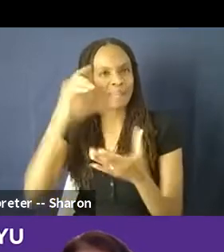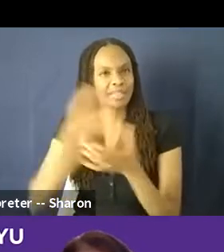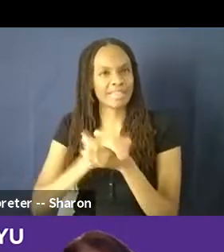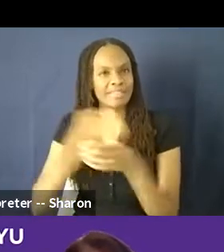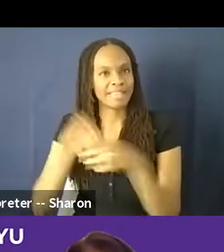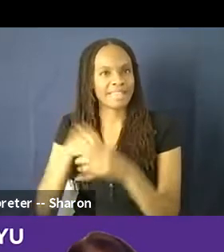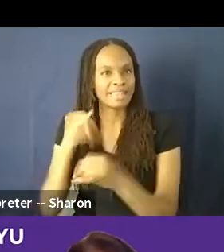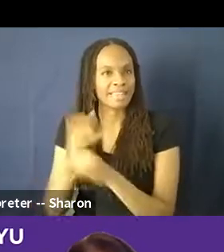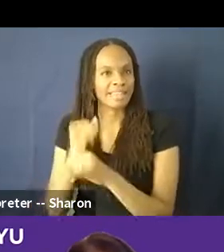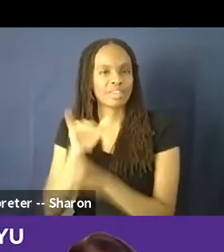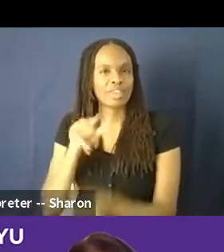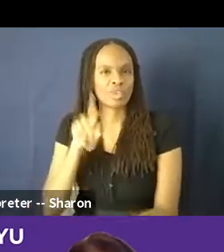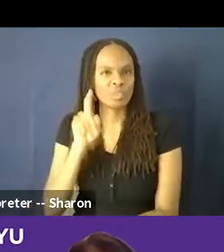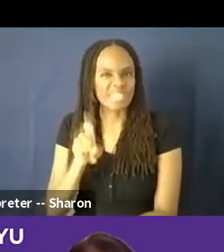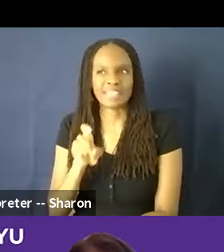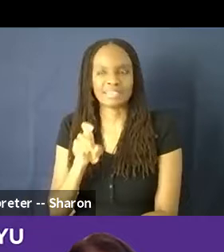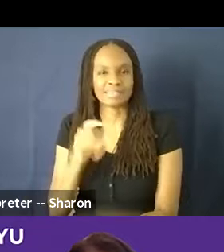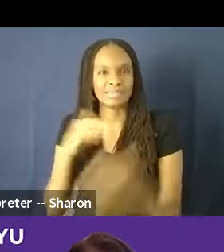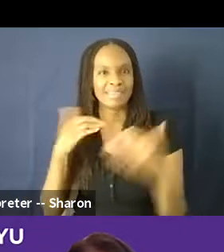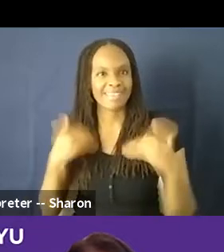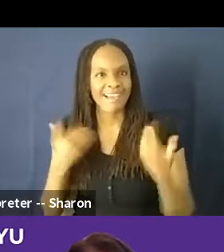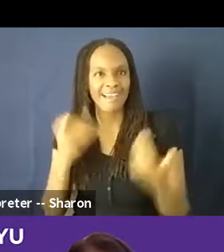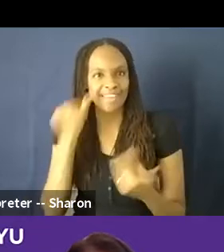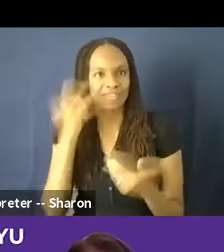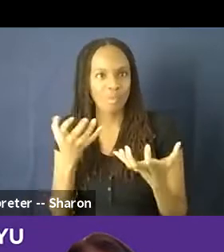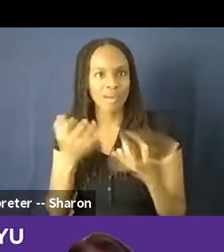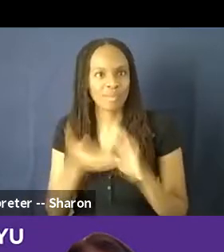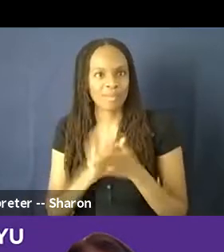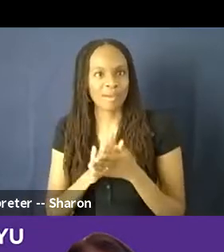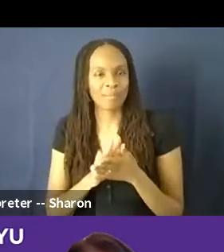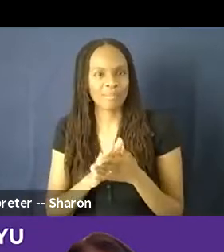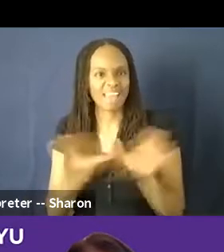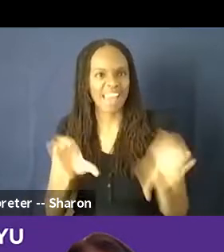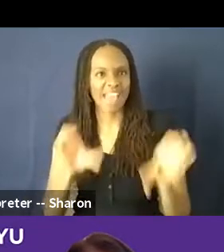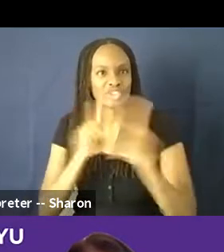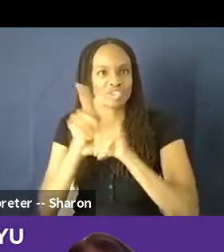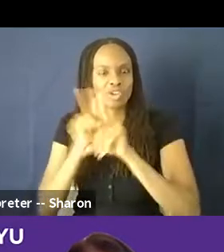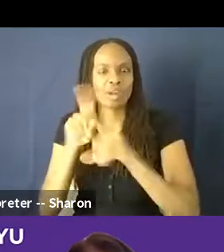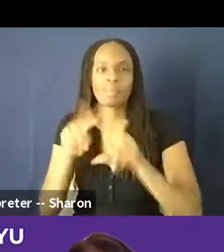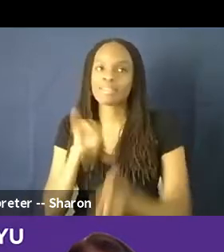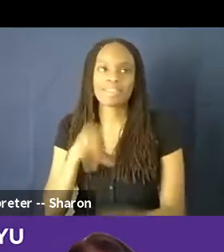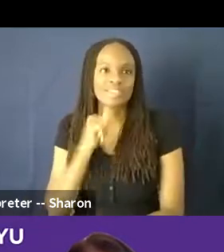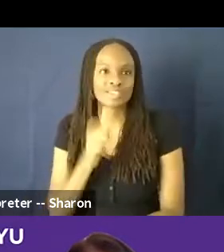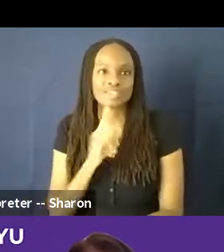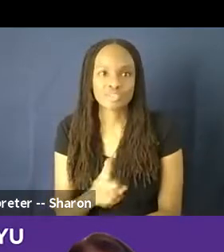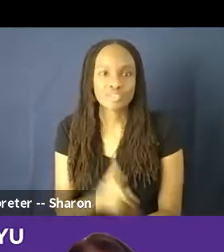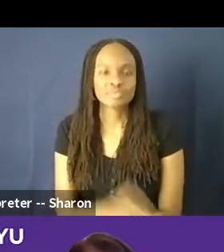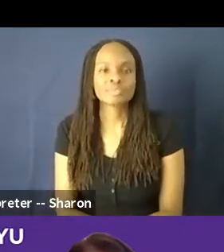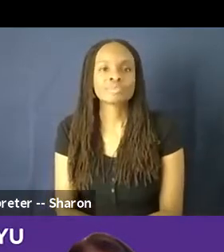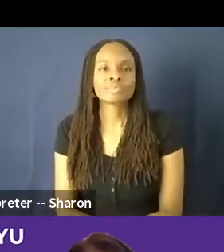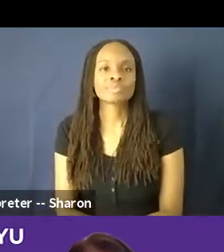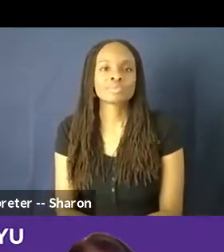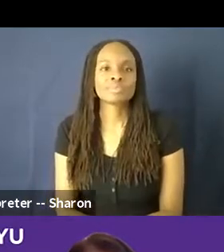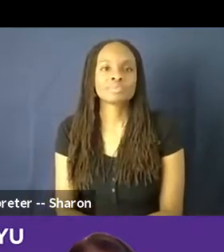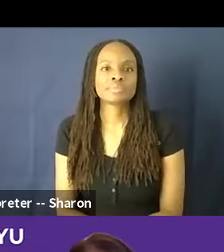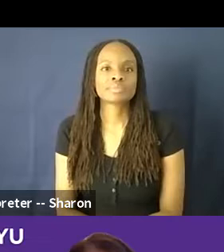that you have to be young to be an action star and that's certainly not the case. But I think that it's